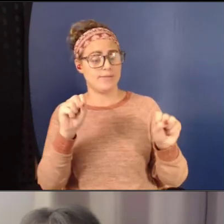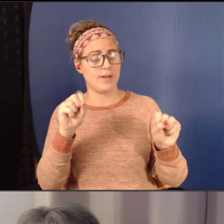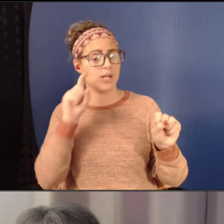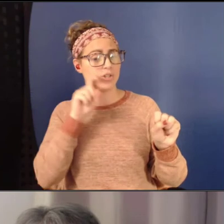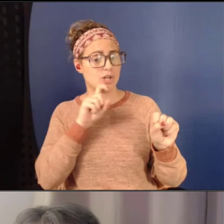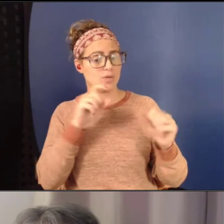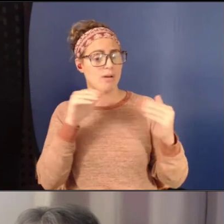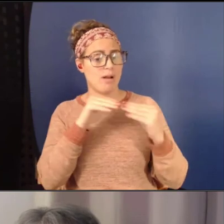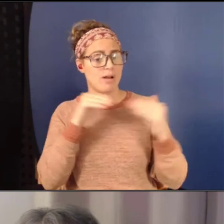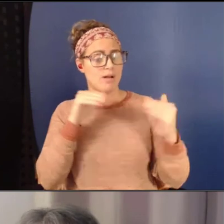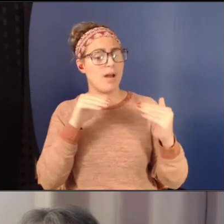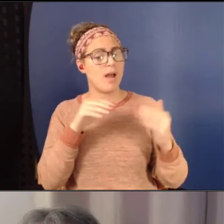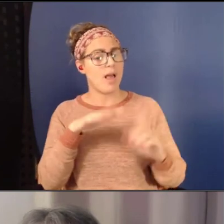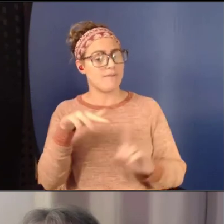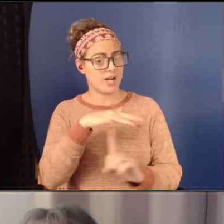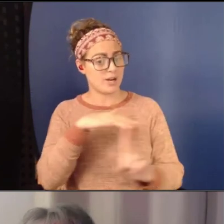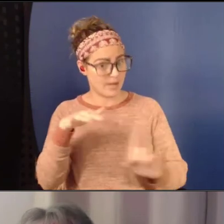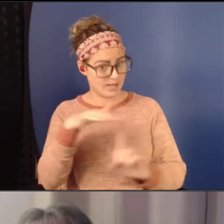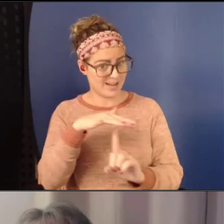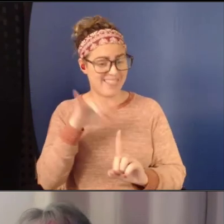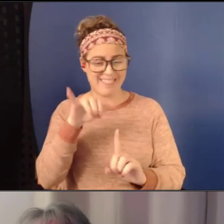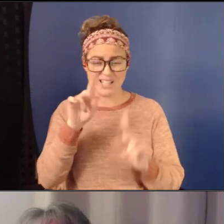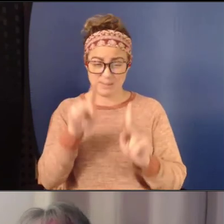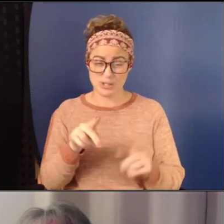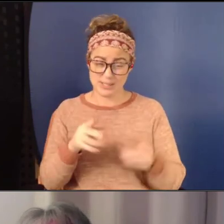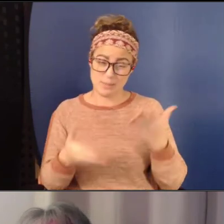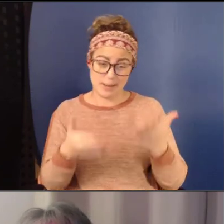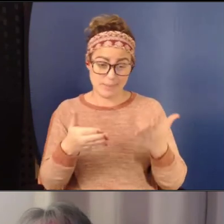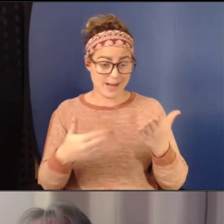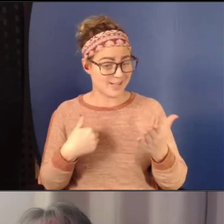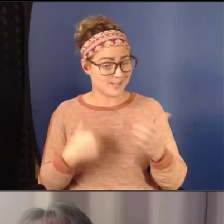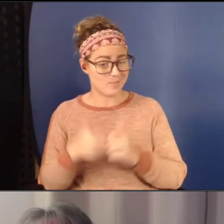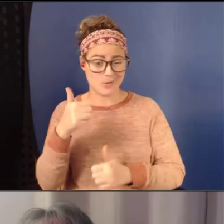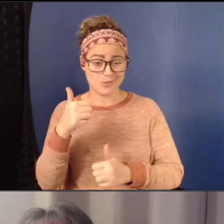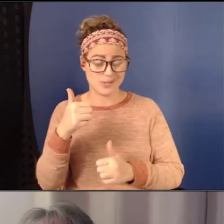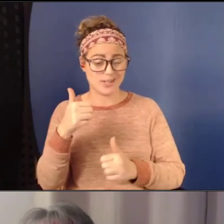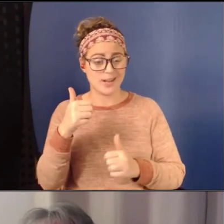person who might have the most authority in, um,